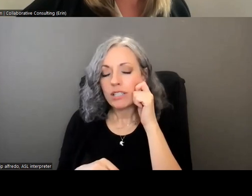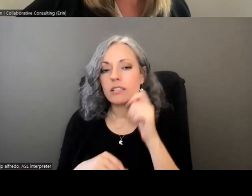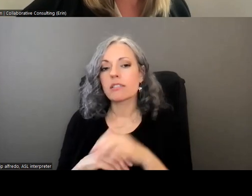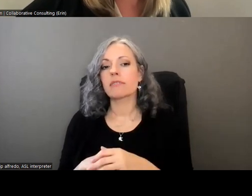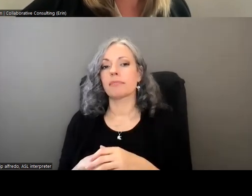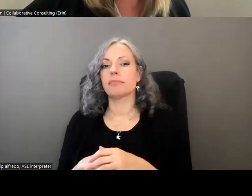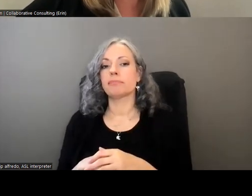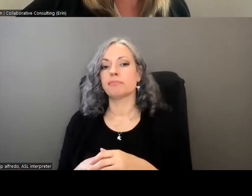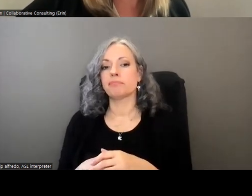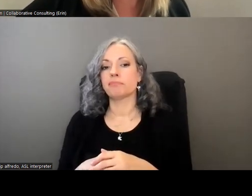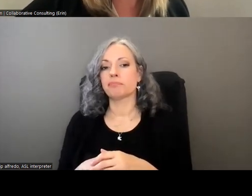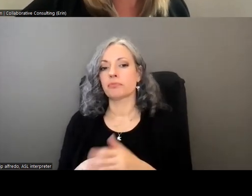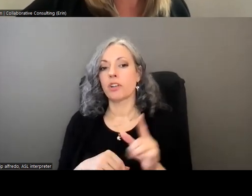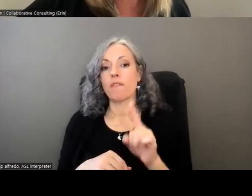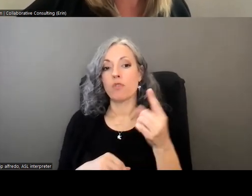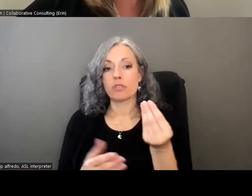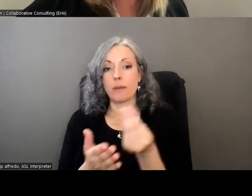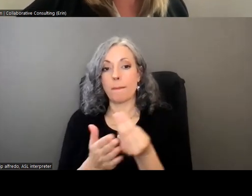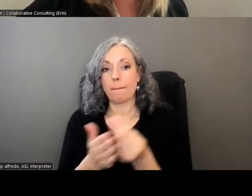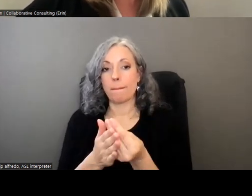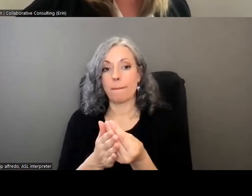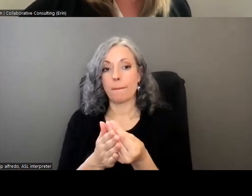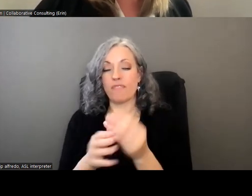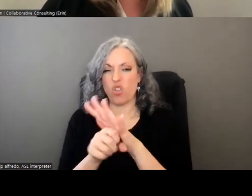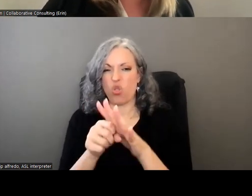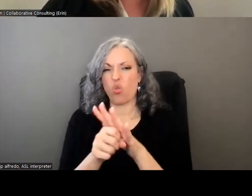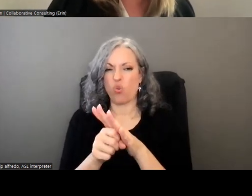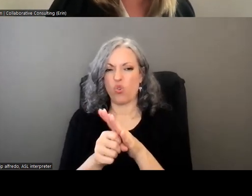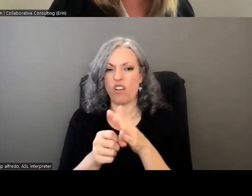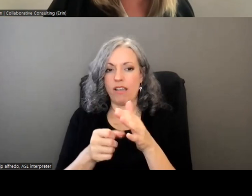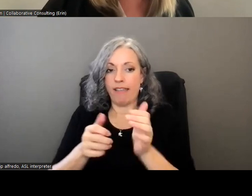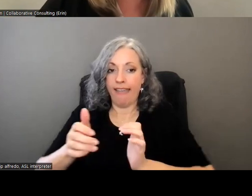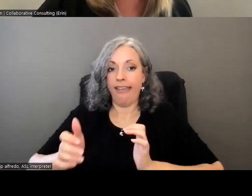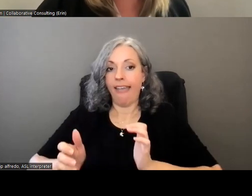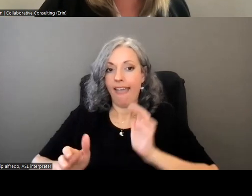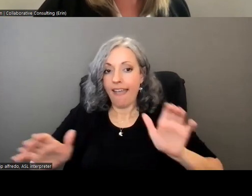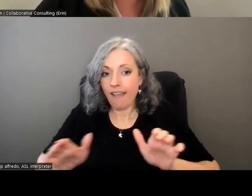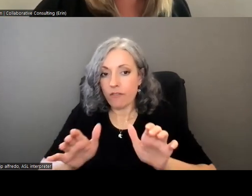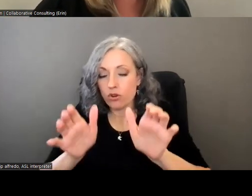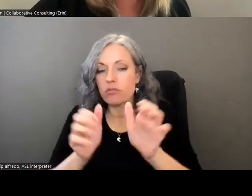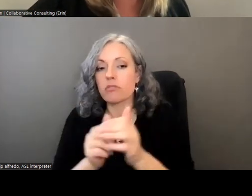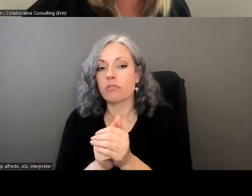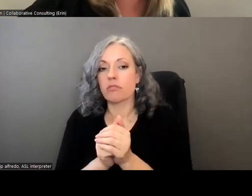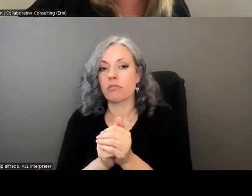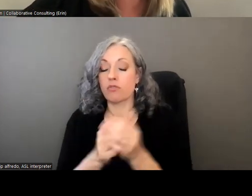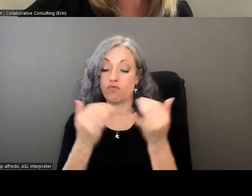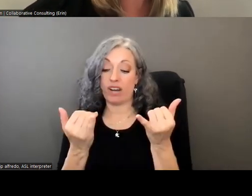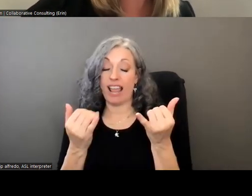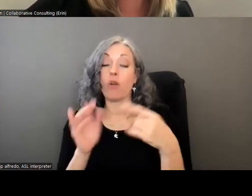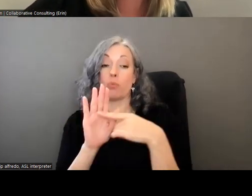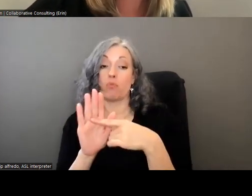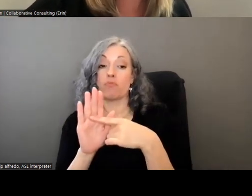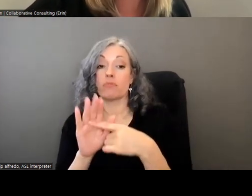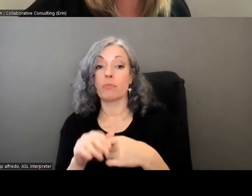uh first to fund and support local outreach efforts uh and what was great is that we heard some current examples as we